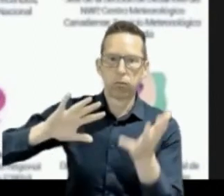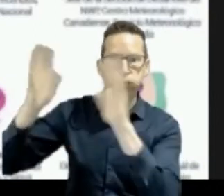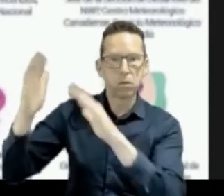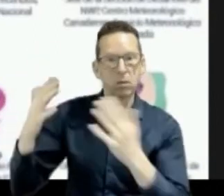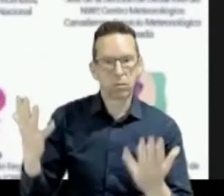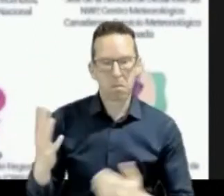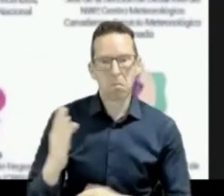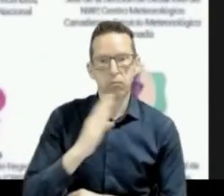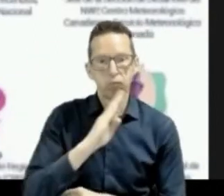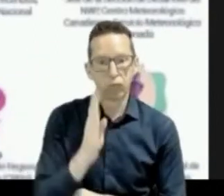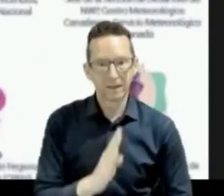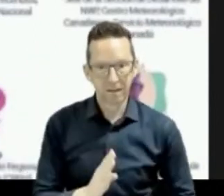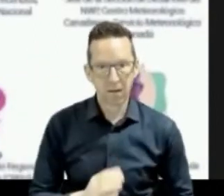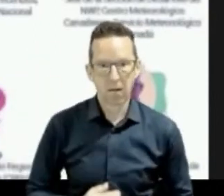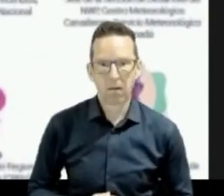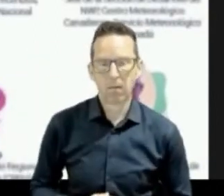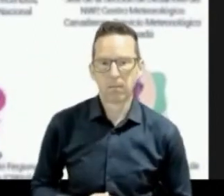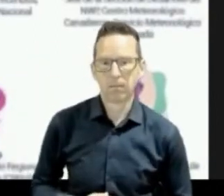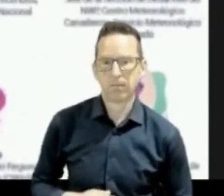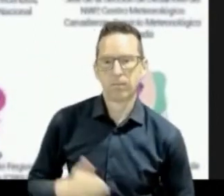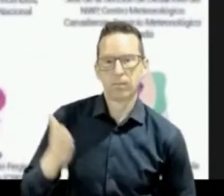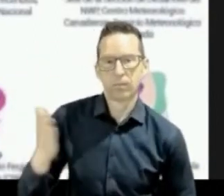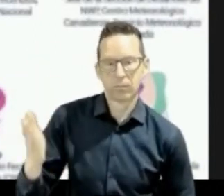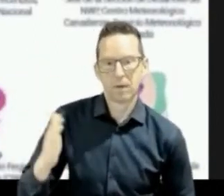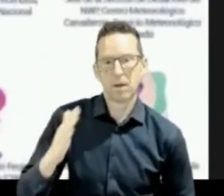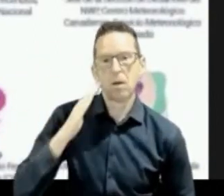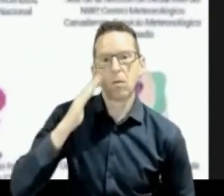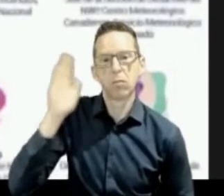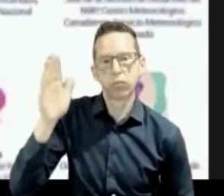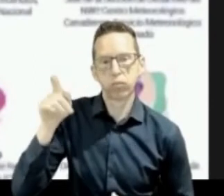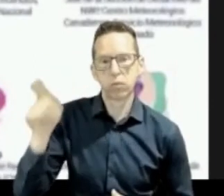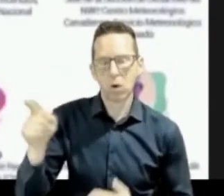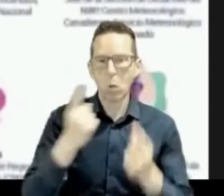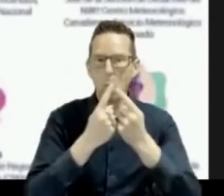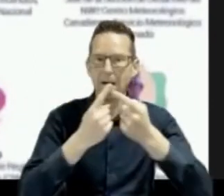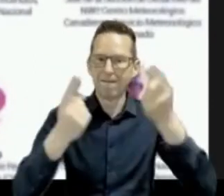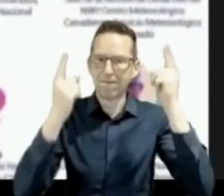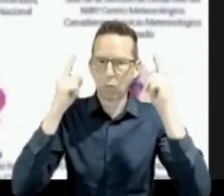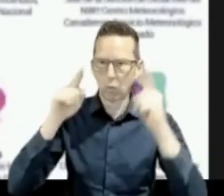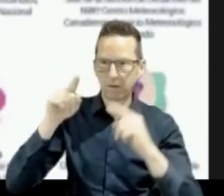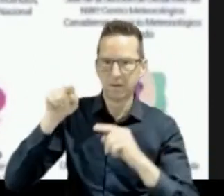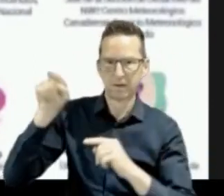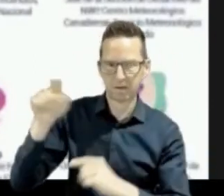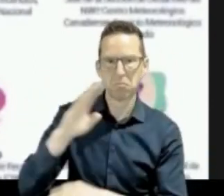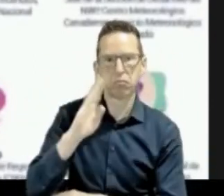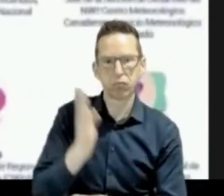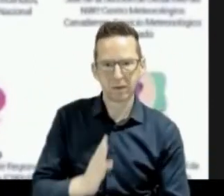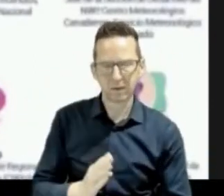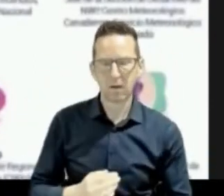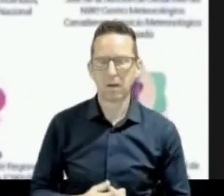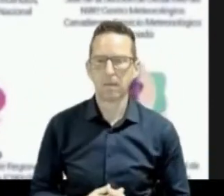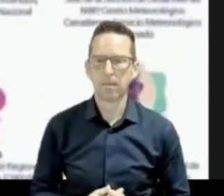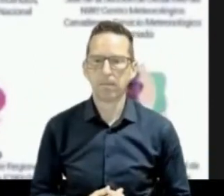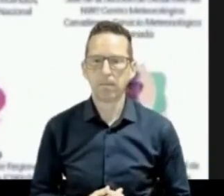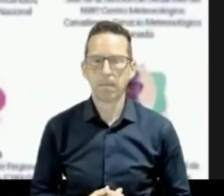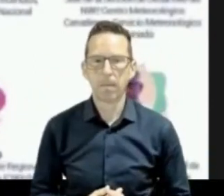He's graduated and doctorated in physics from Federal University of Rio Grande do Sul His field of expertise is atmospheric sciences